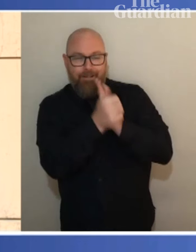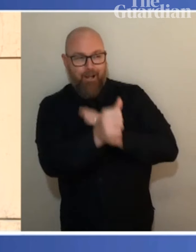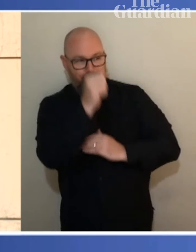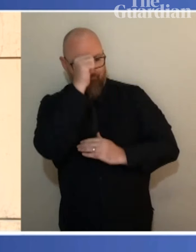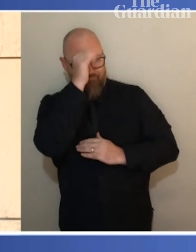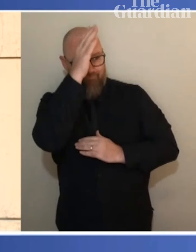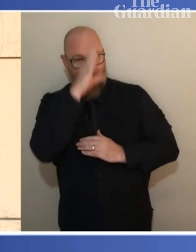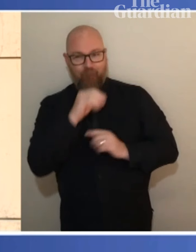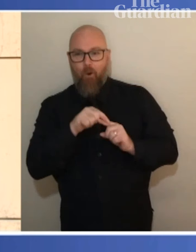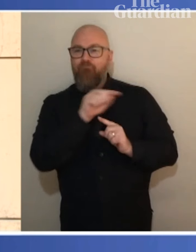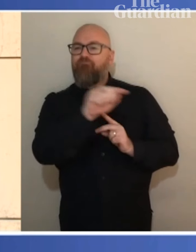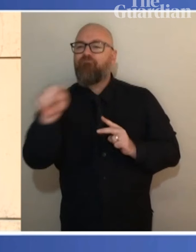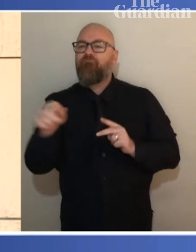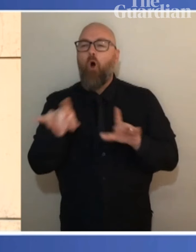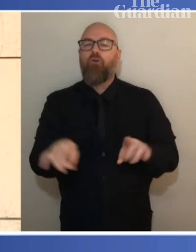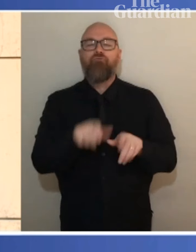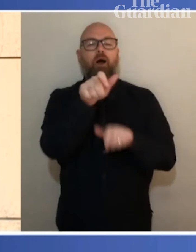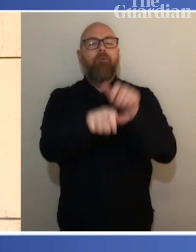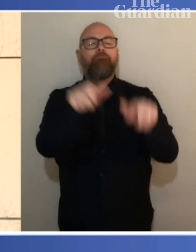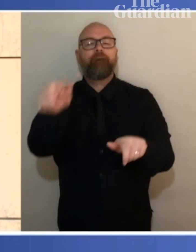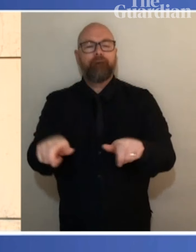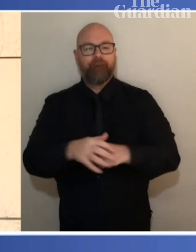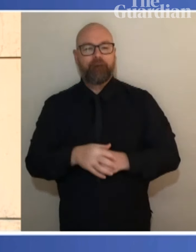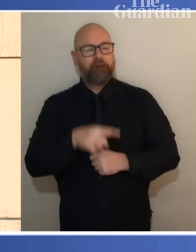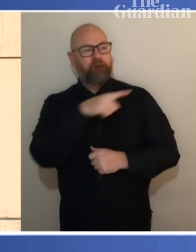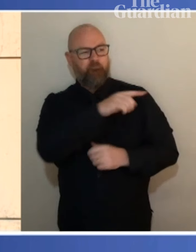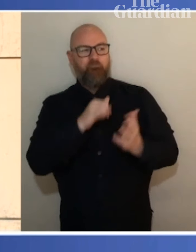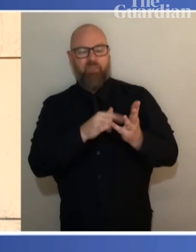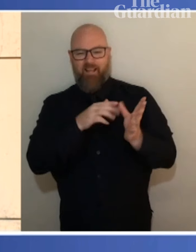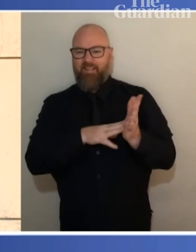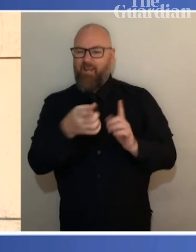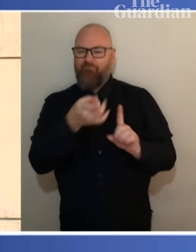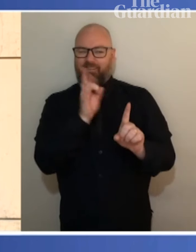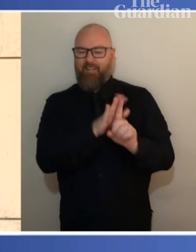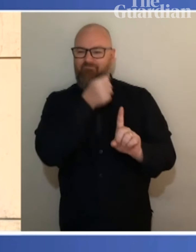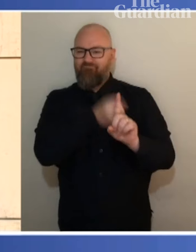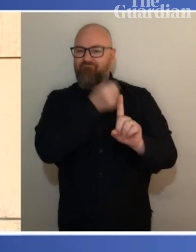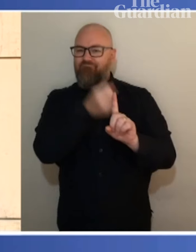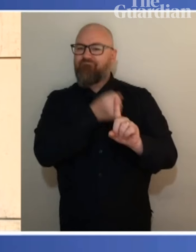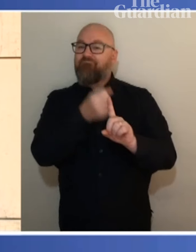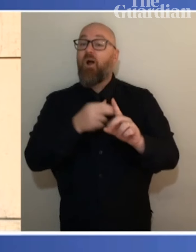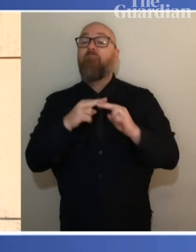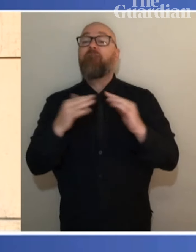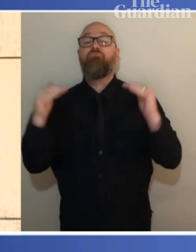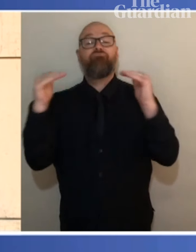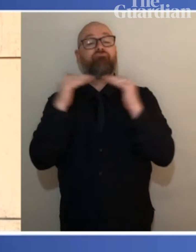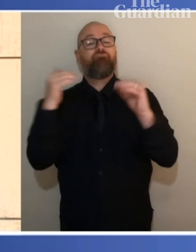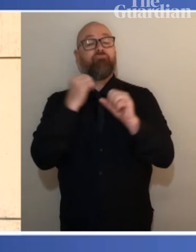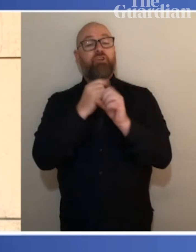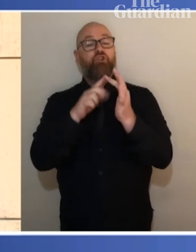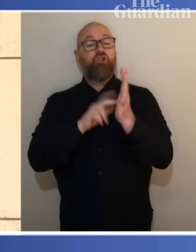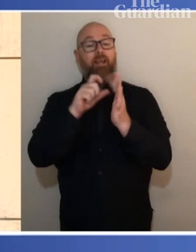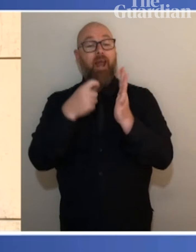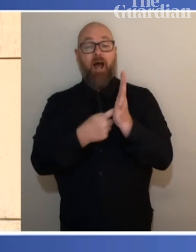This understanding has driven Sam's tireless advocacy for gender equality, particularly in the world of business, for